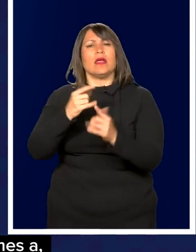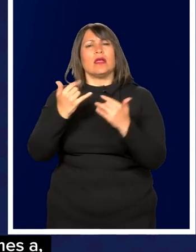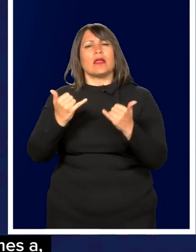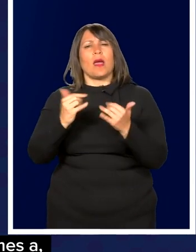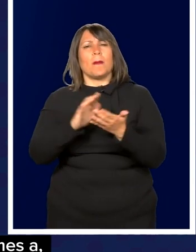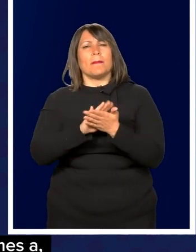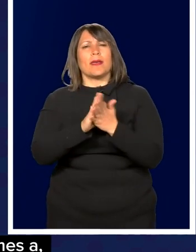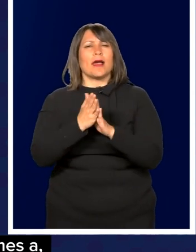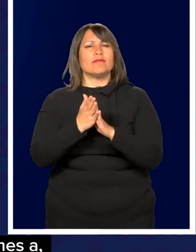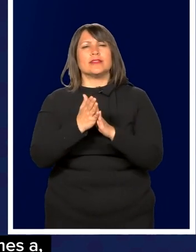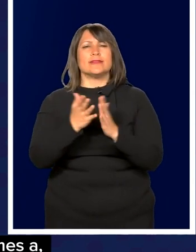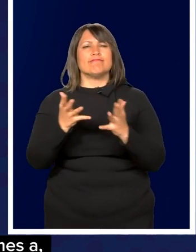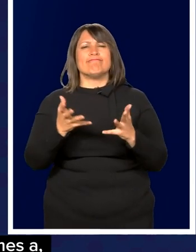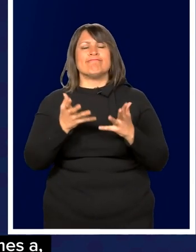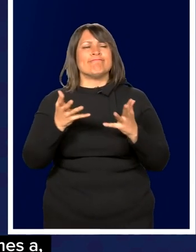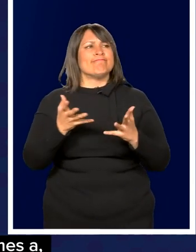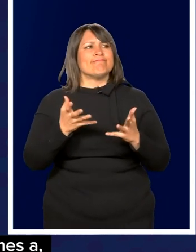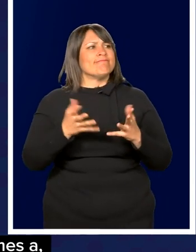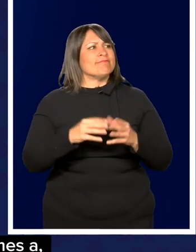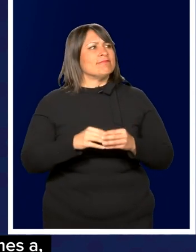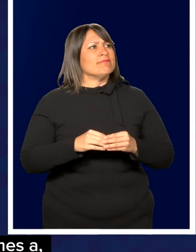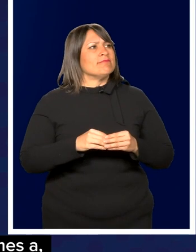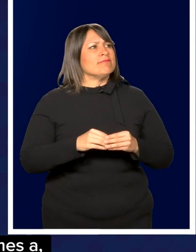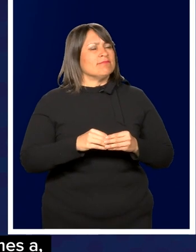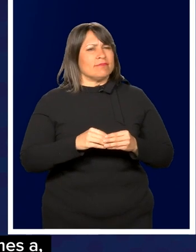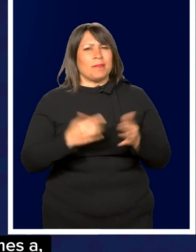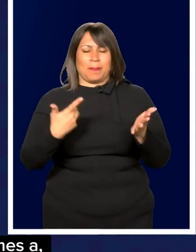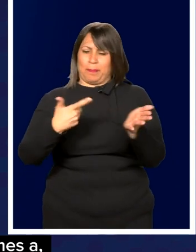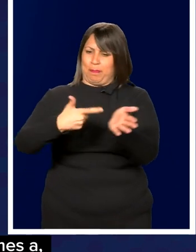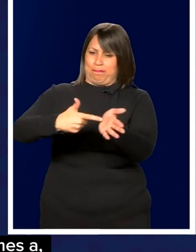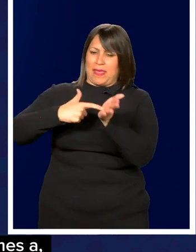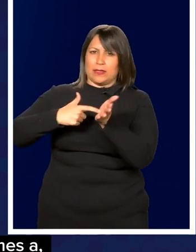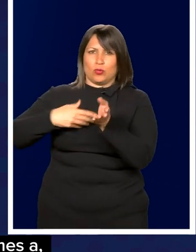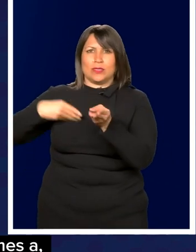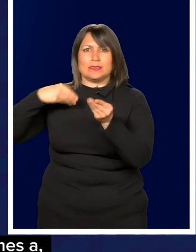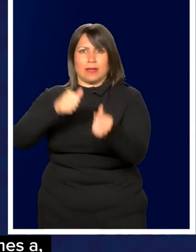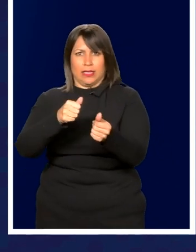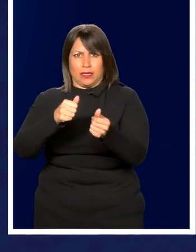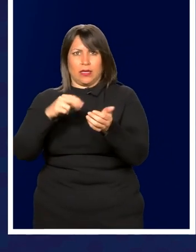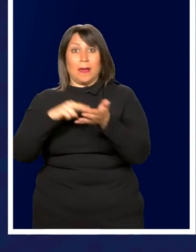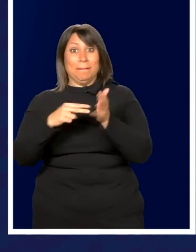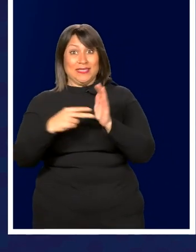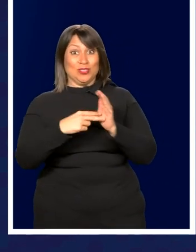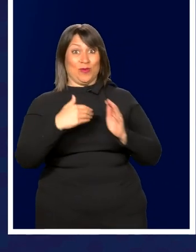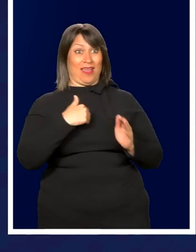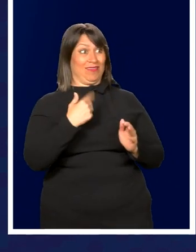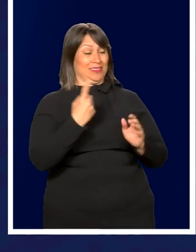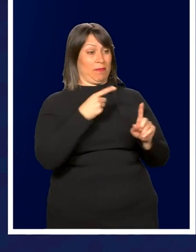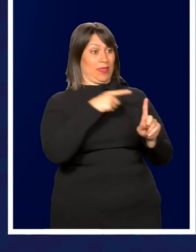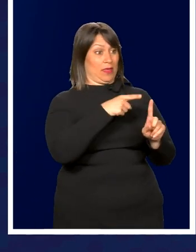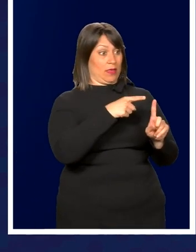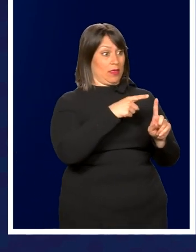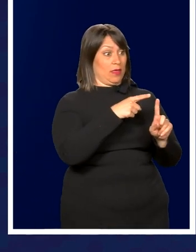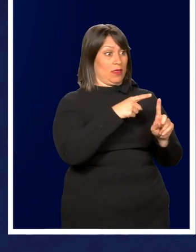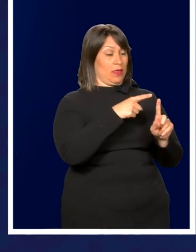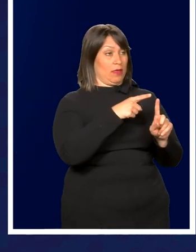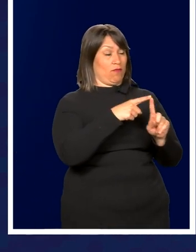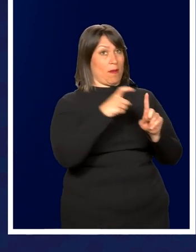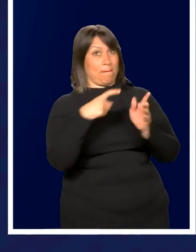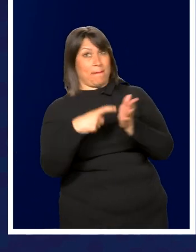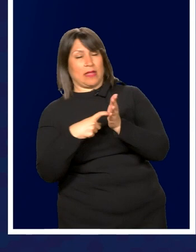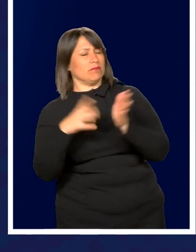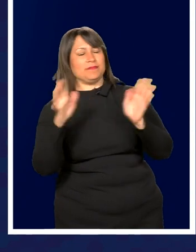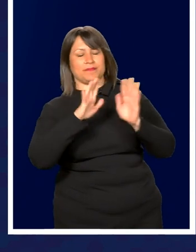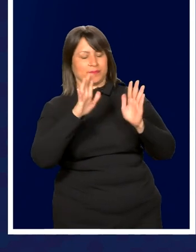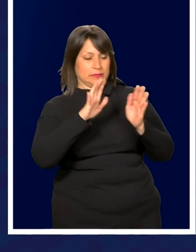becomes a, it is a mandatory spending. So you're moving things from a mandatory